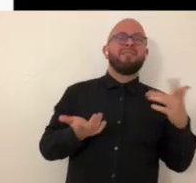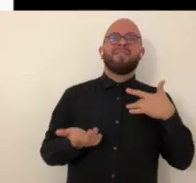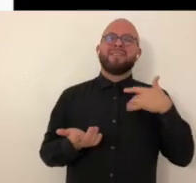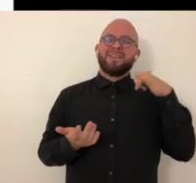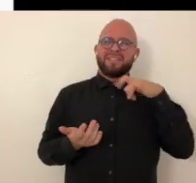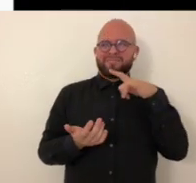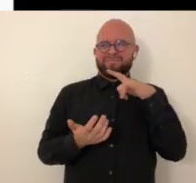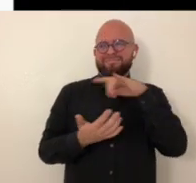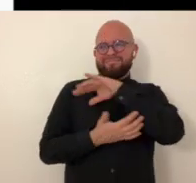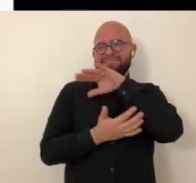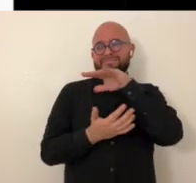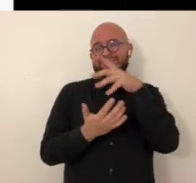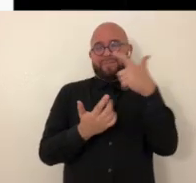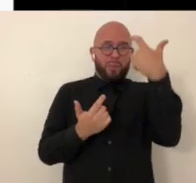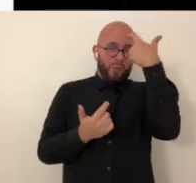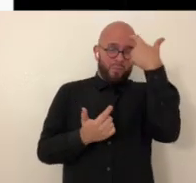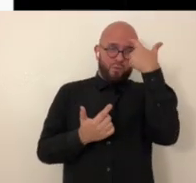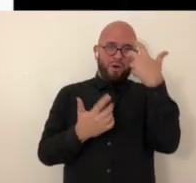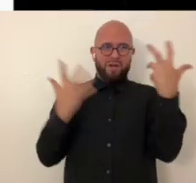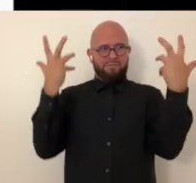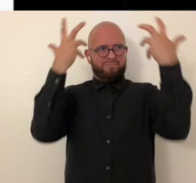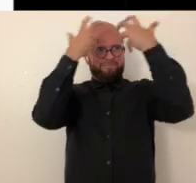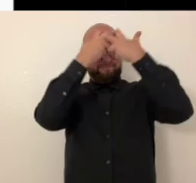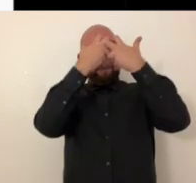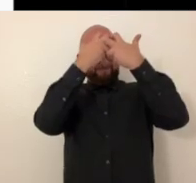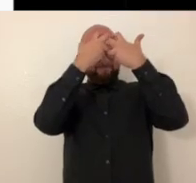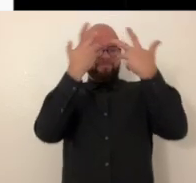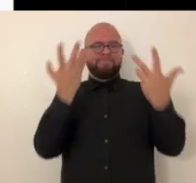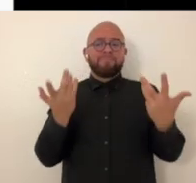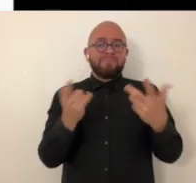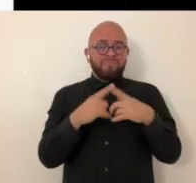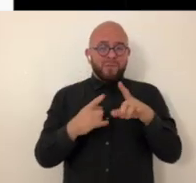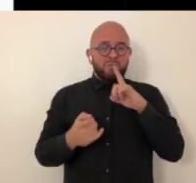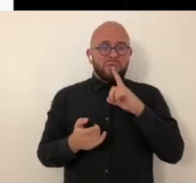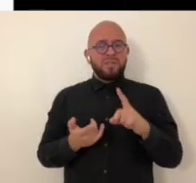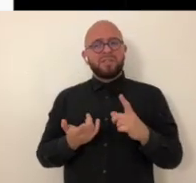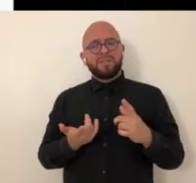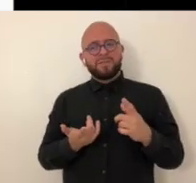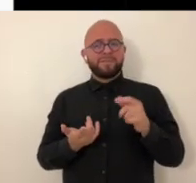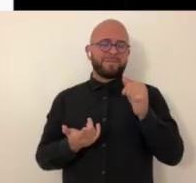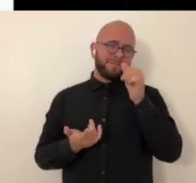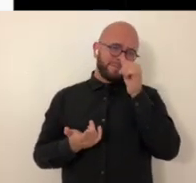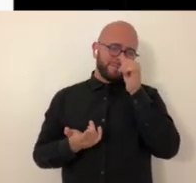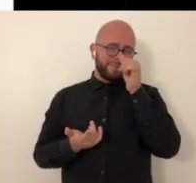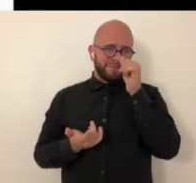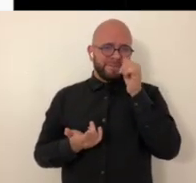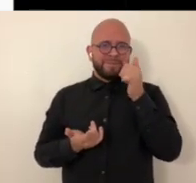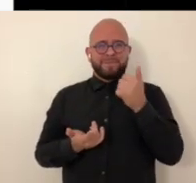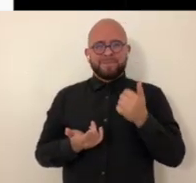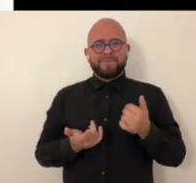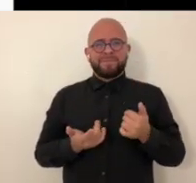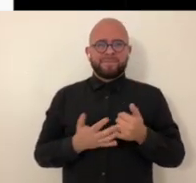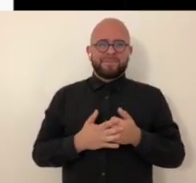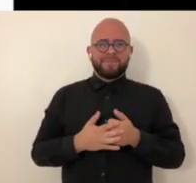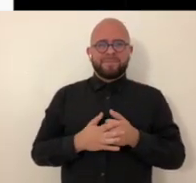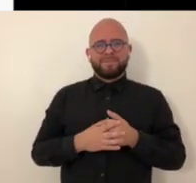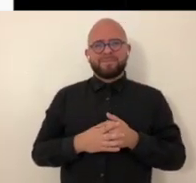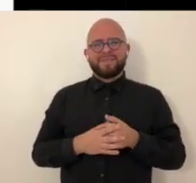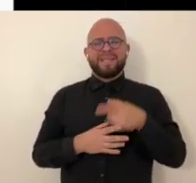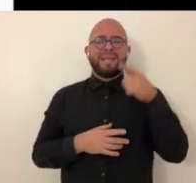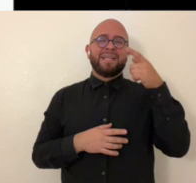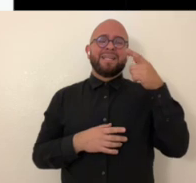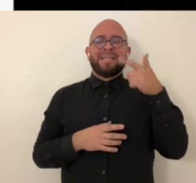side and where the colors and shapes on the other um so it's kind of like you know the whole sort of brain sort of manifesting together um